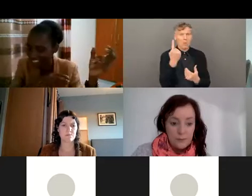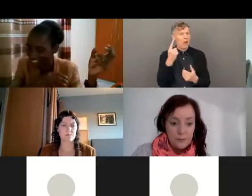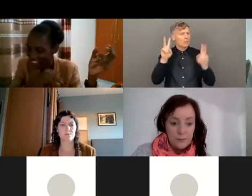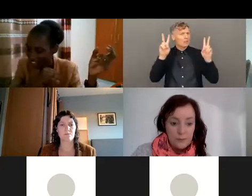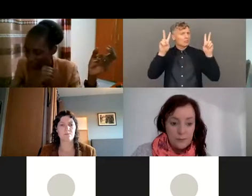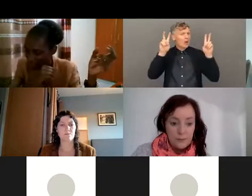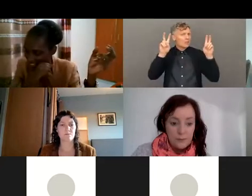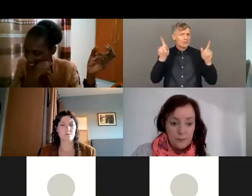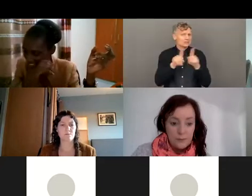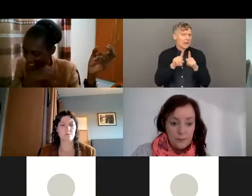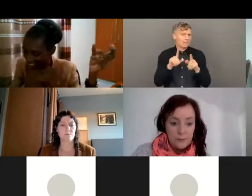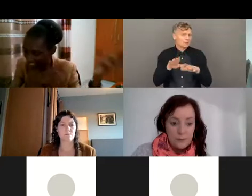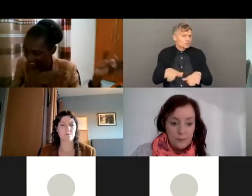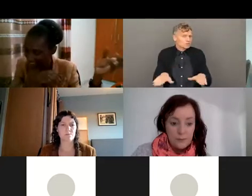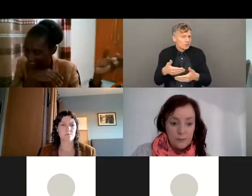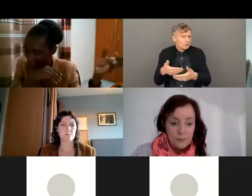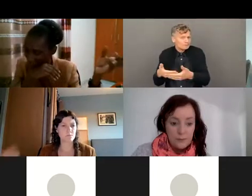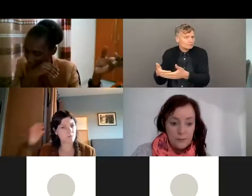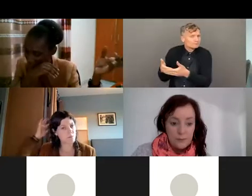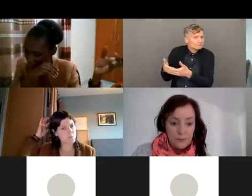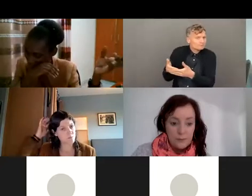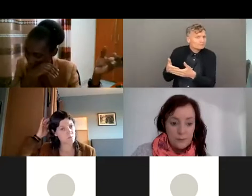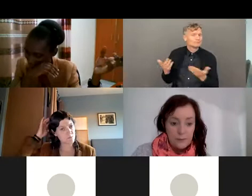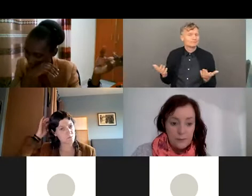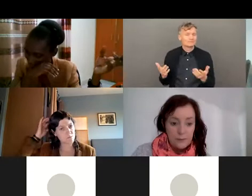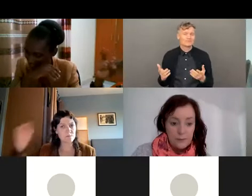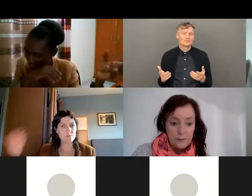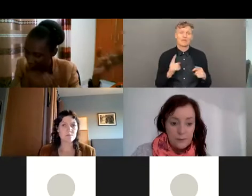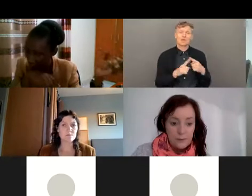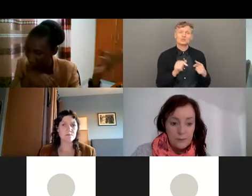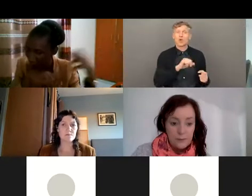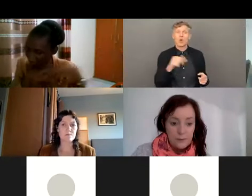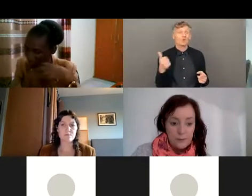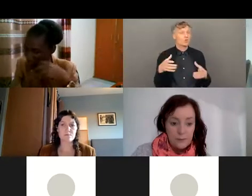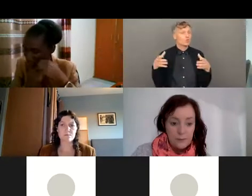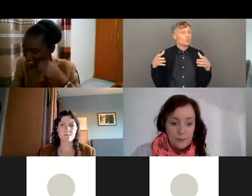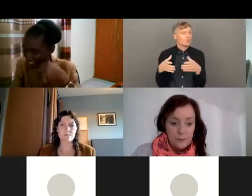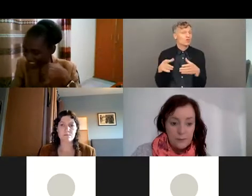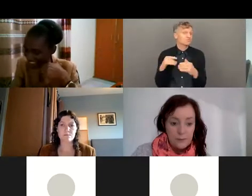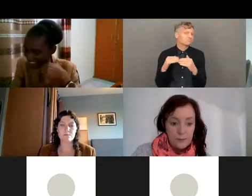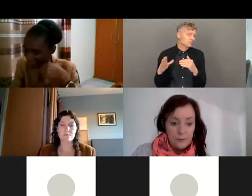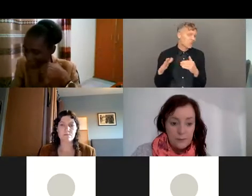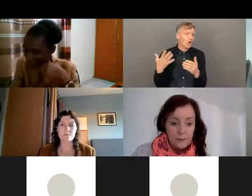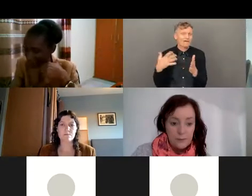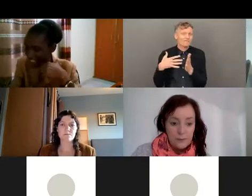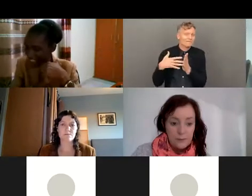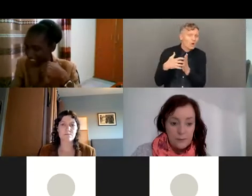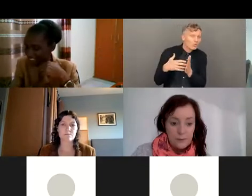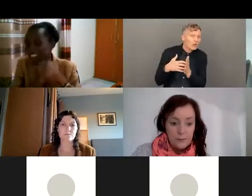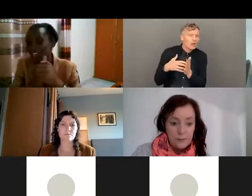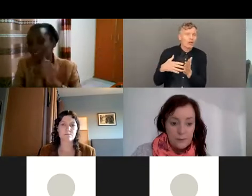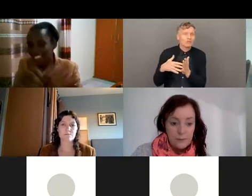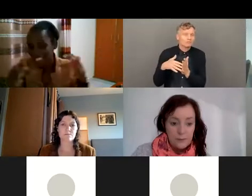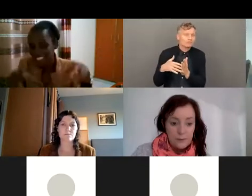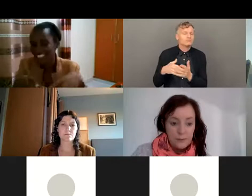safeguarding the children and other vulnerable groups within the sector. And